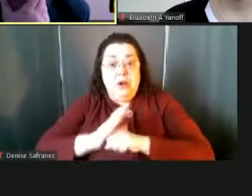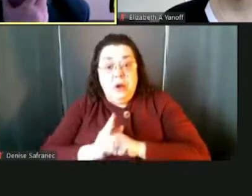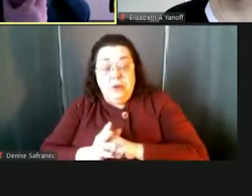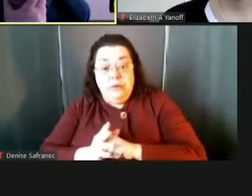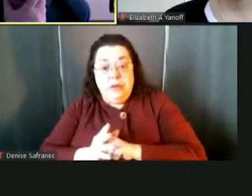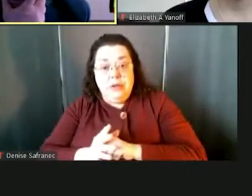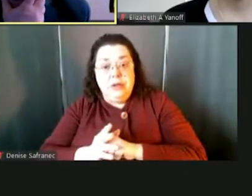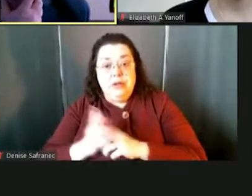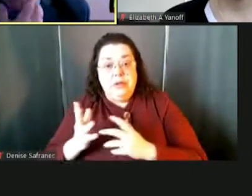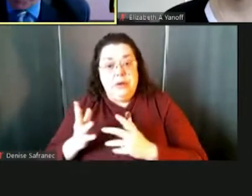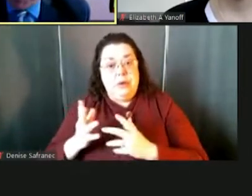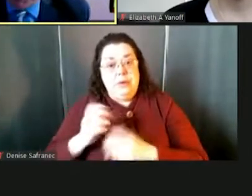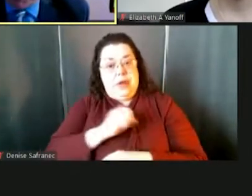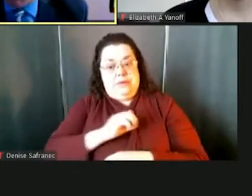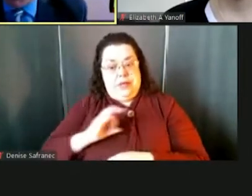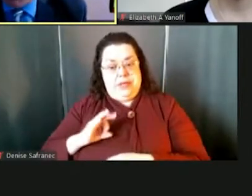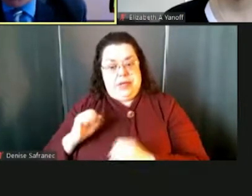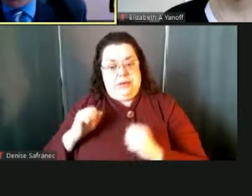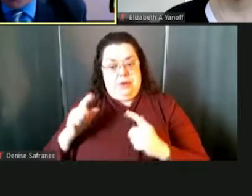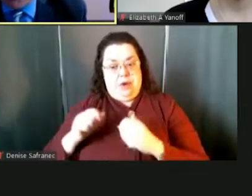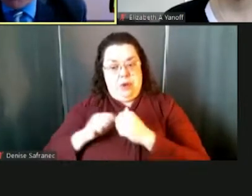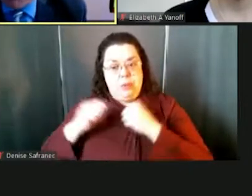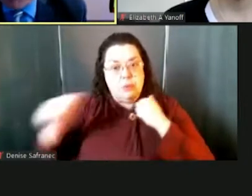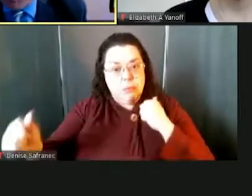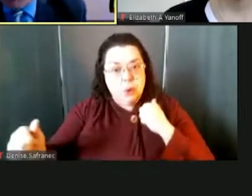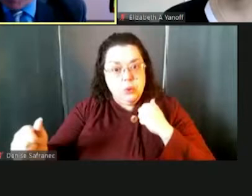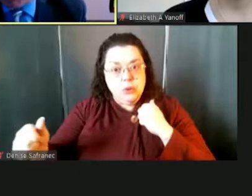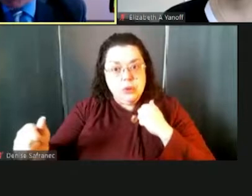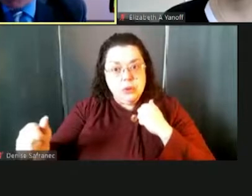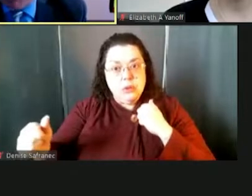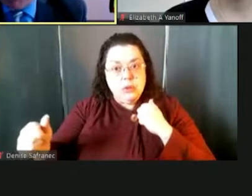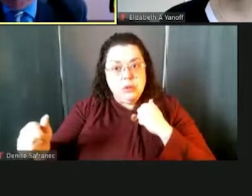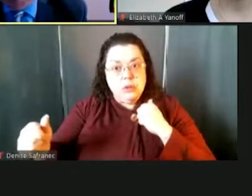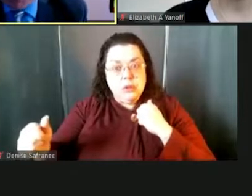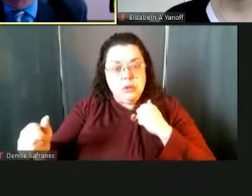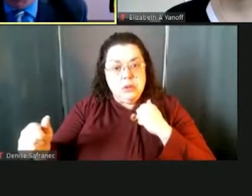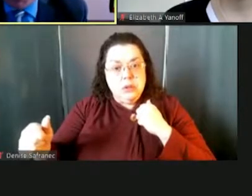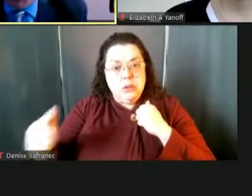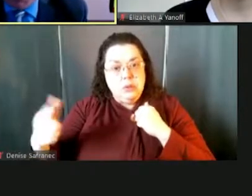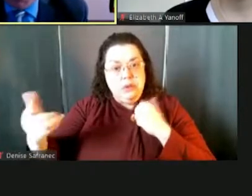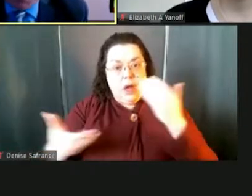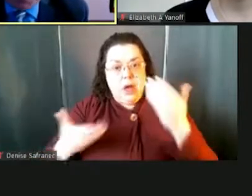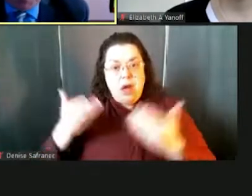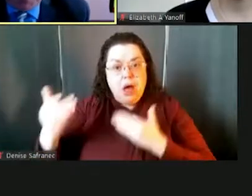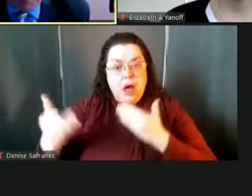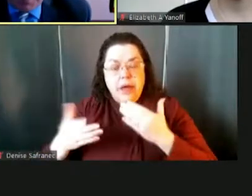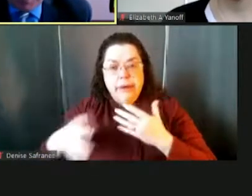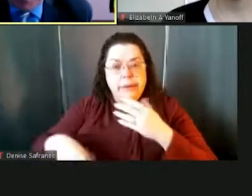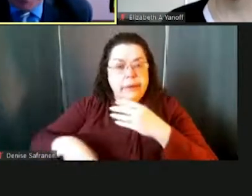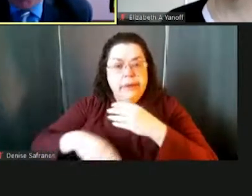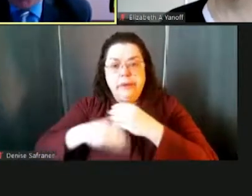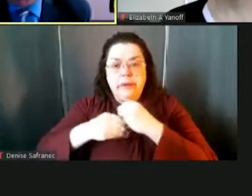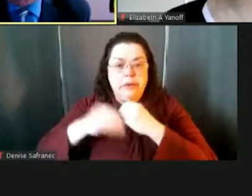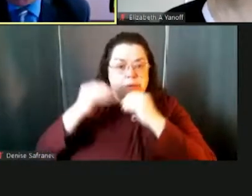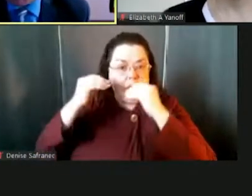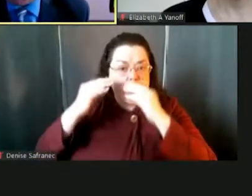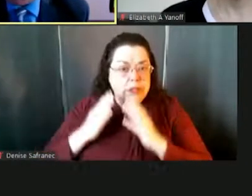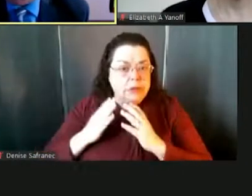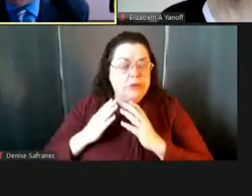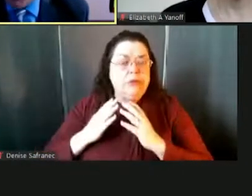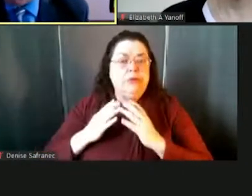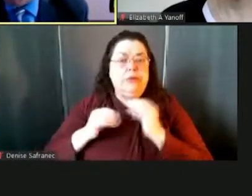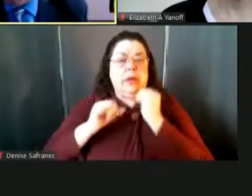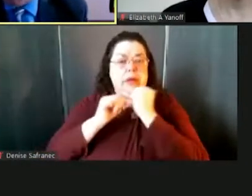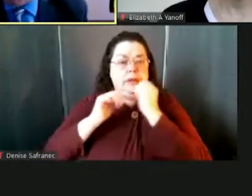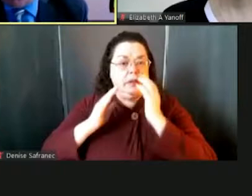So our children and our families are entitled to a full remote option. We've hired additional teachers and teaching assistants